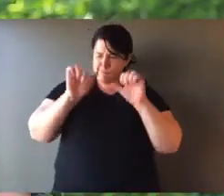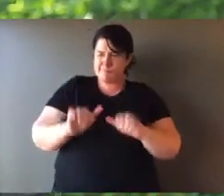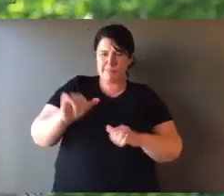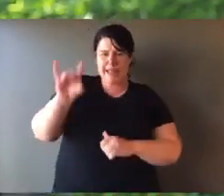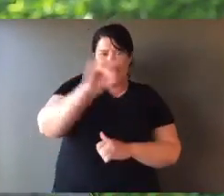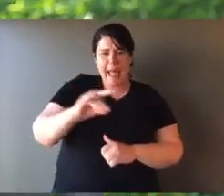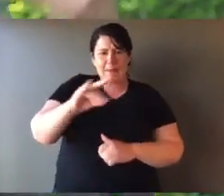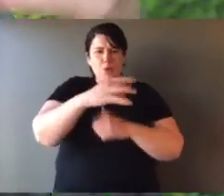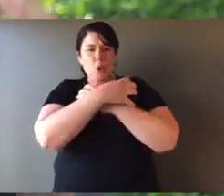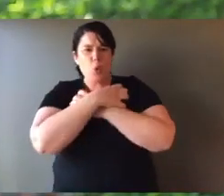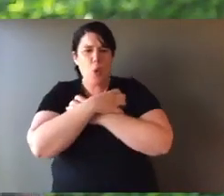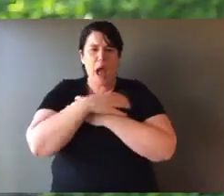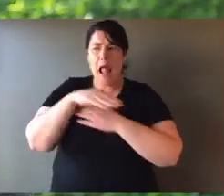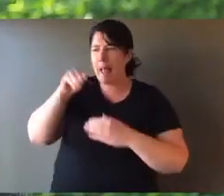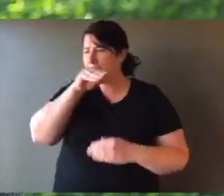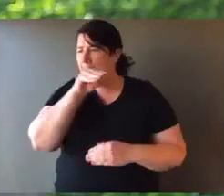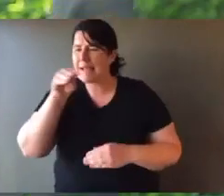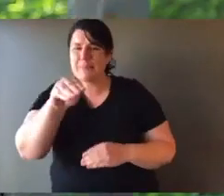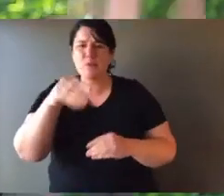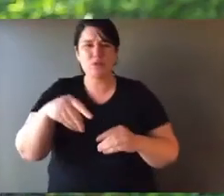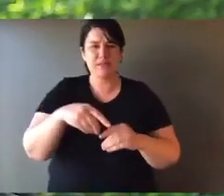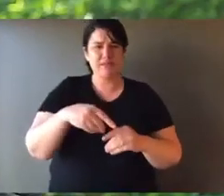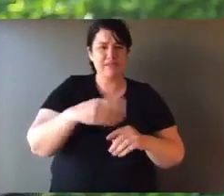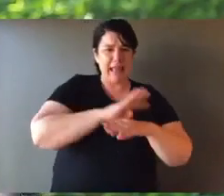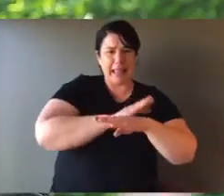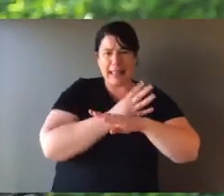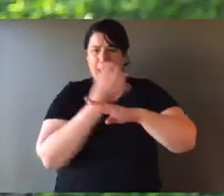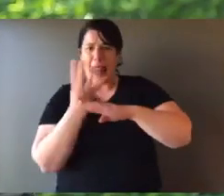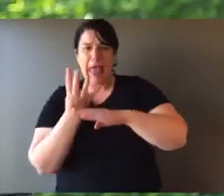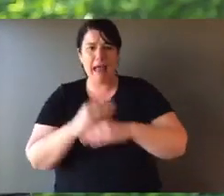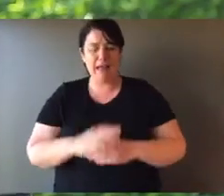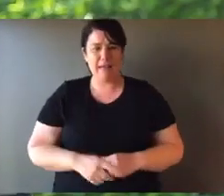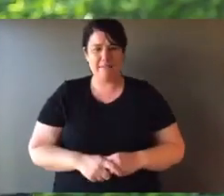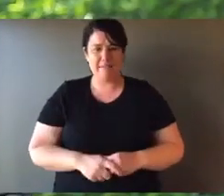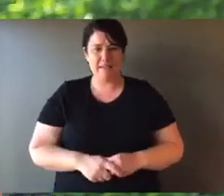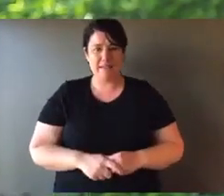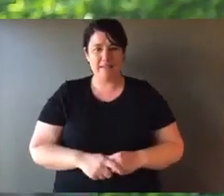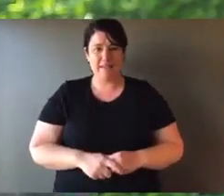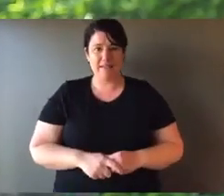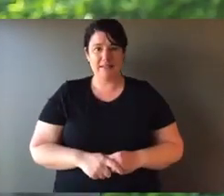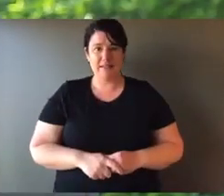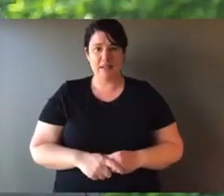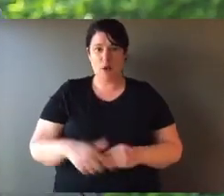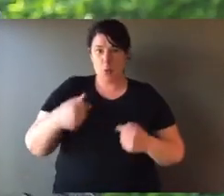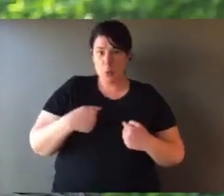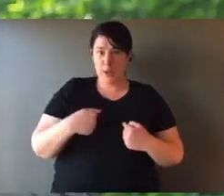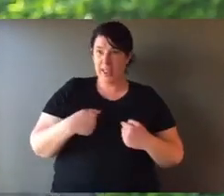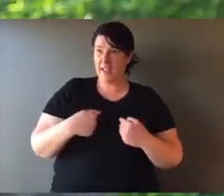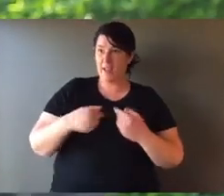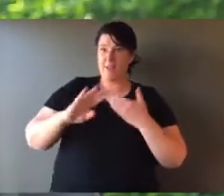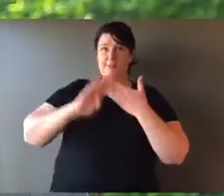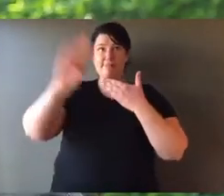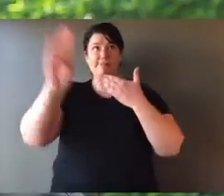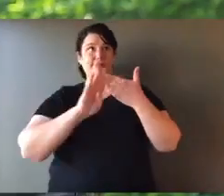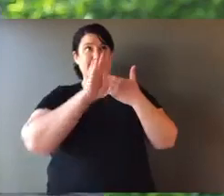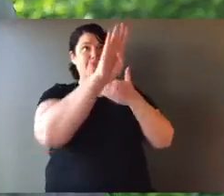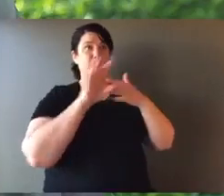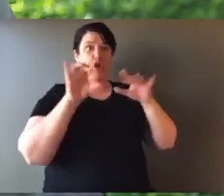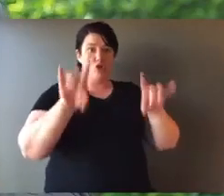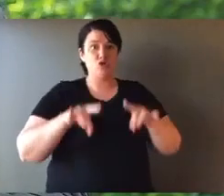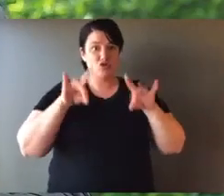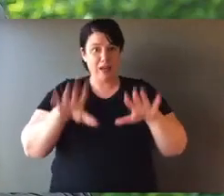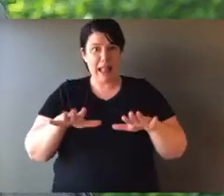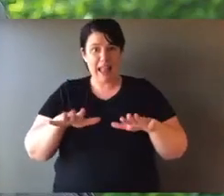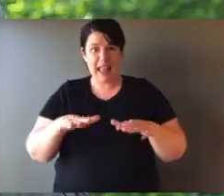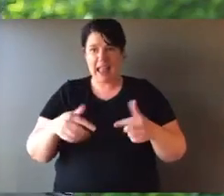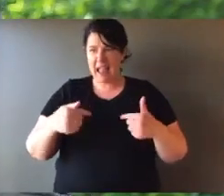And we've got these really unique animals like koalas, platypus, echidnas. And because of that and the isolation in